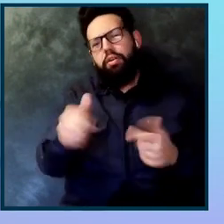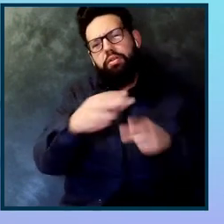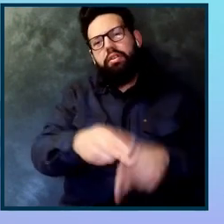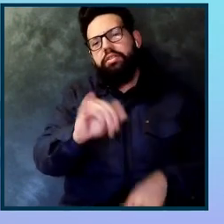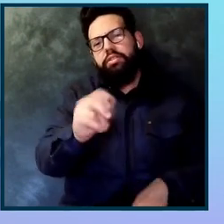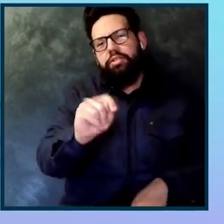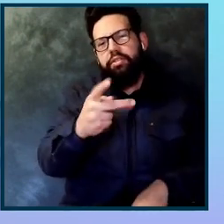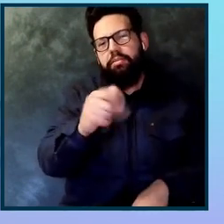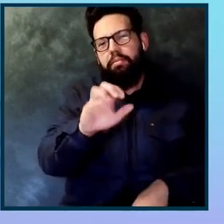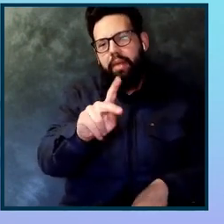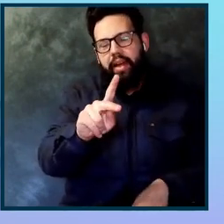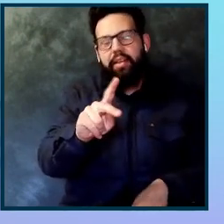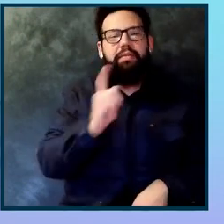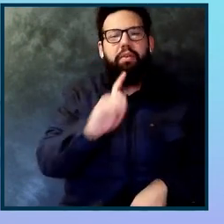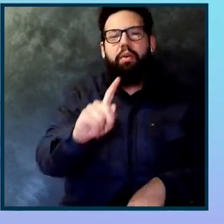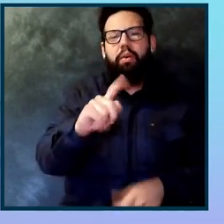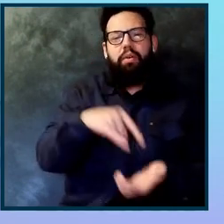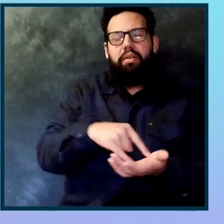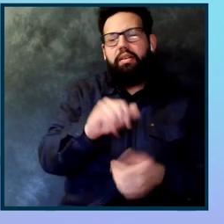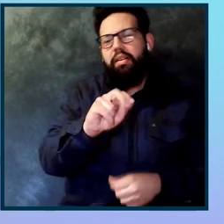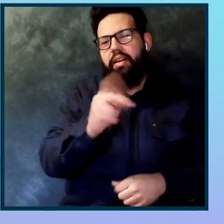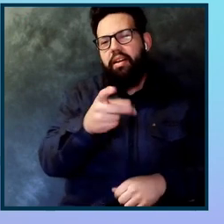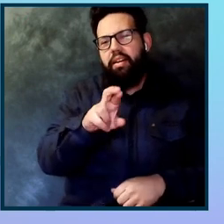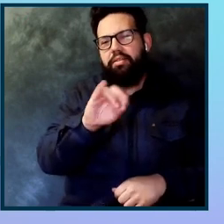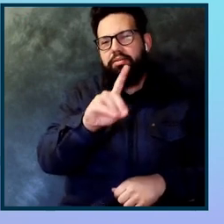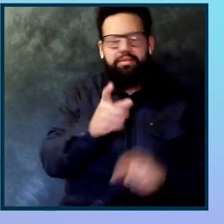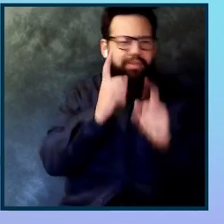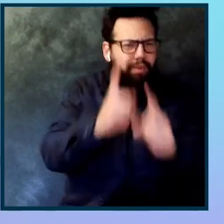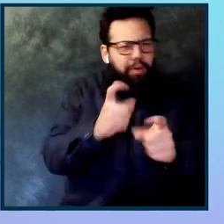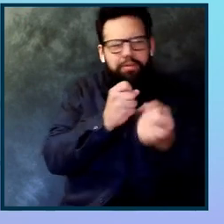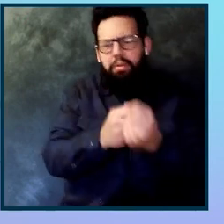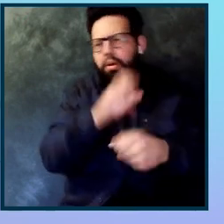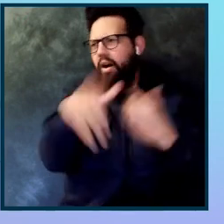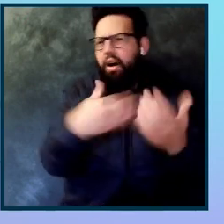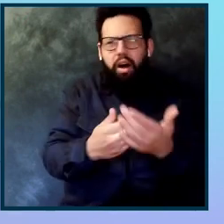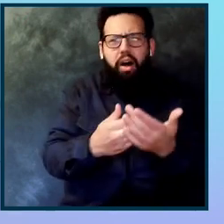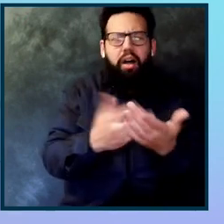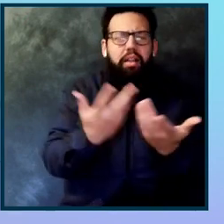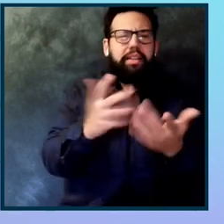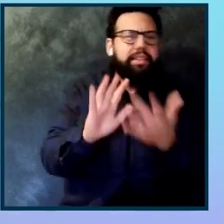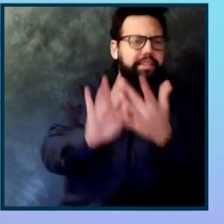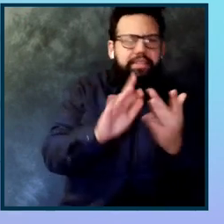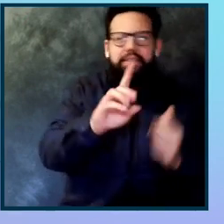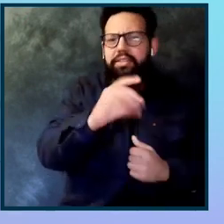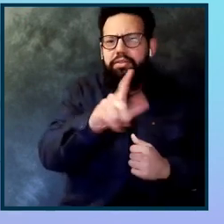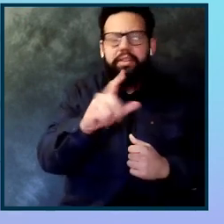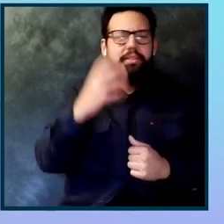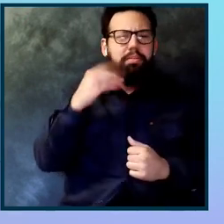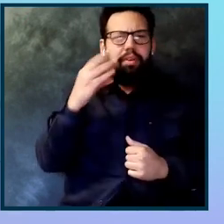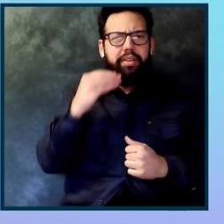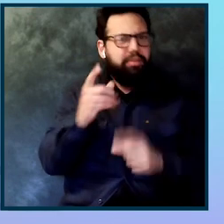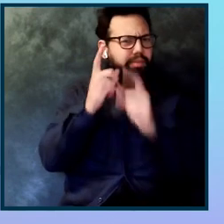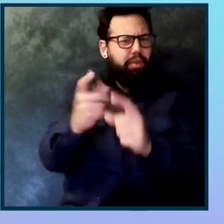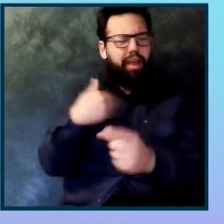great demonstration of our commitment to supporting the development of all digital experiences and being the first and most comprehensive set of tools for